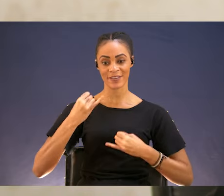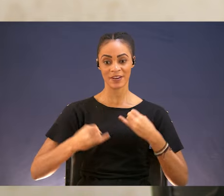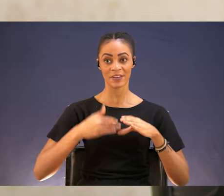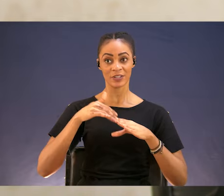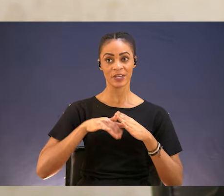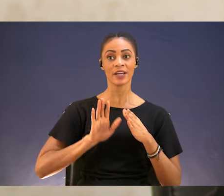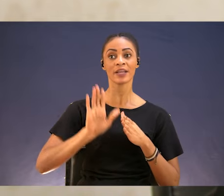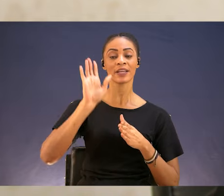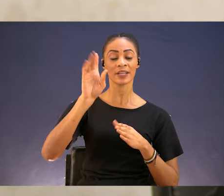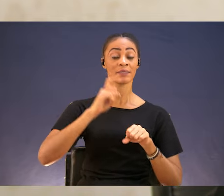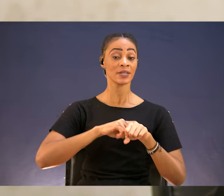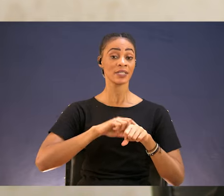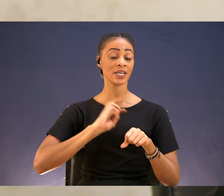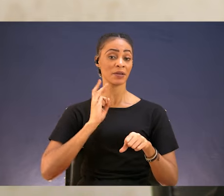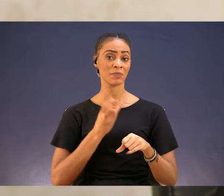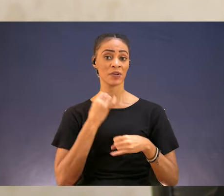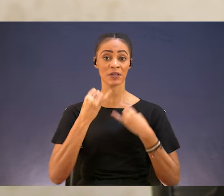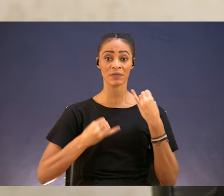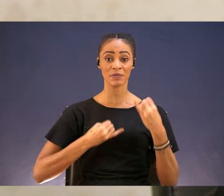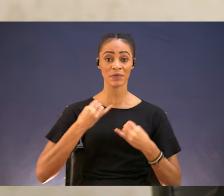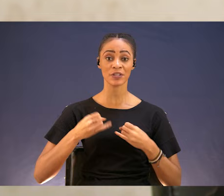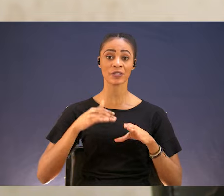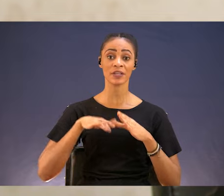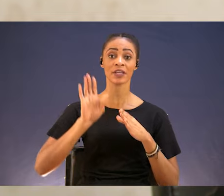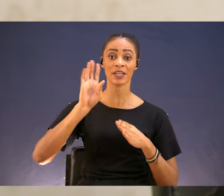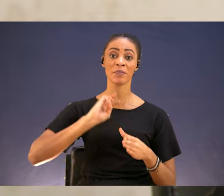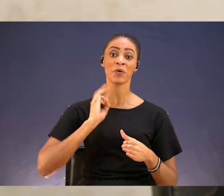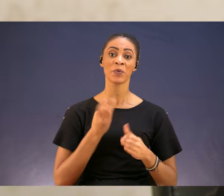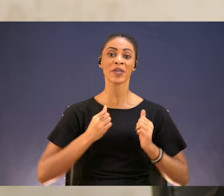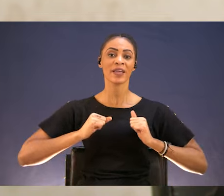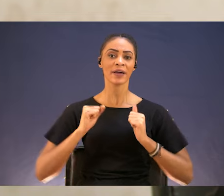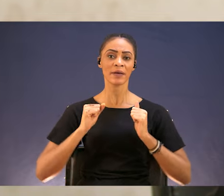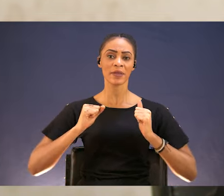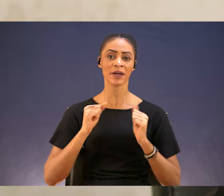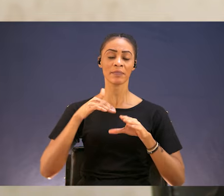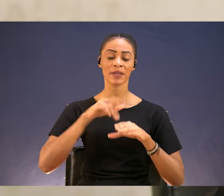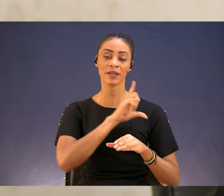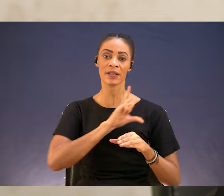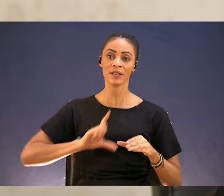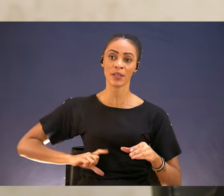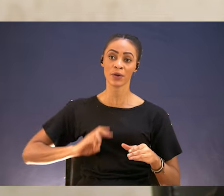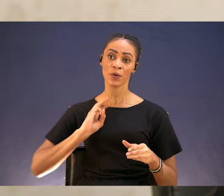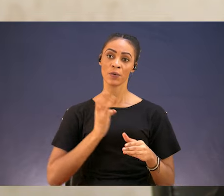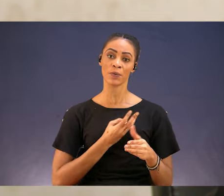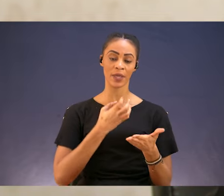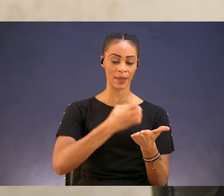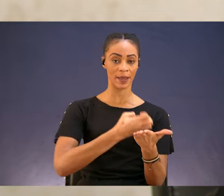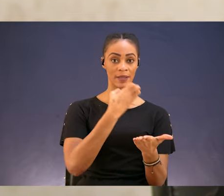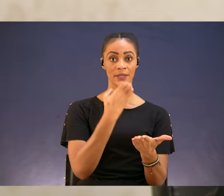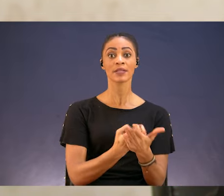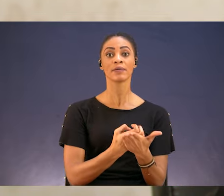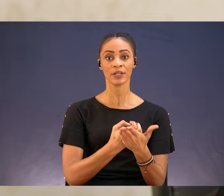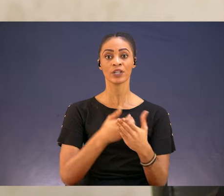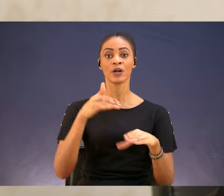delight in me. And when we delight in him, and when we rejoice in him, we get excited about the Lord. We are established